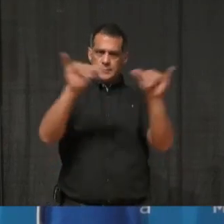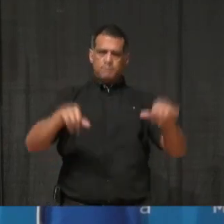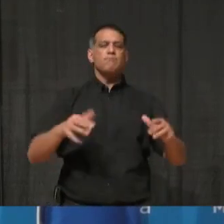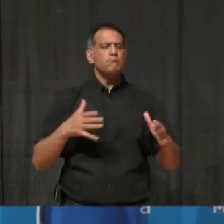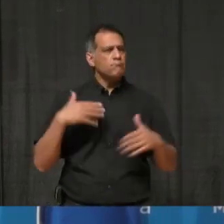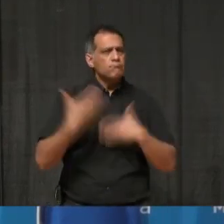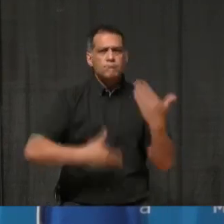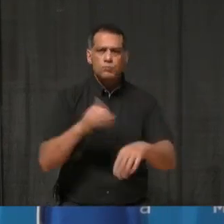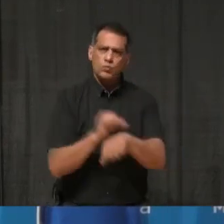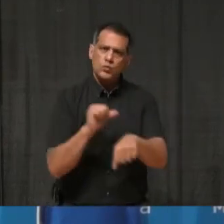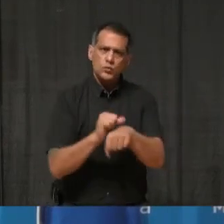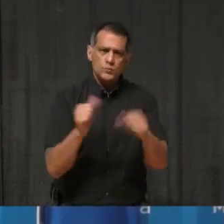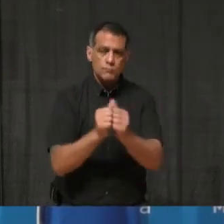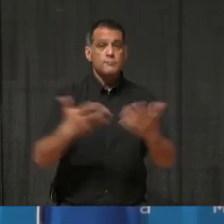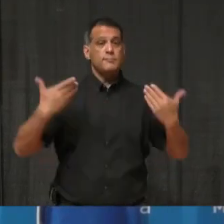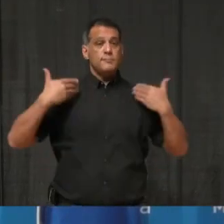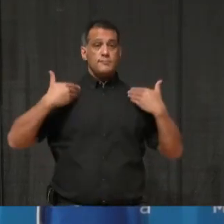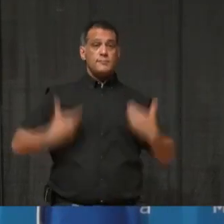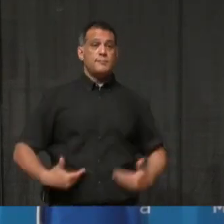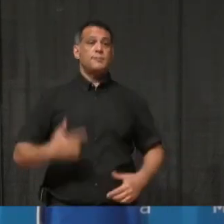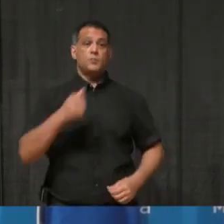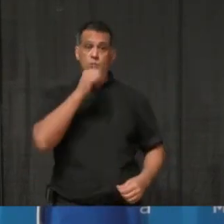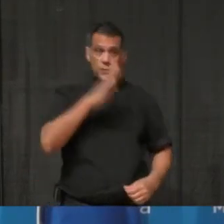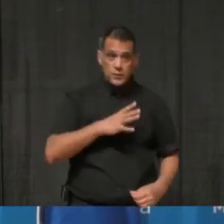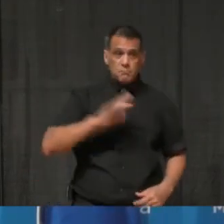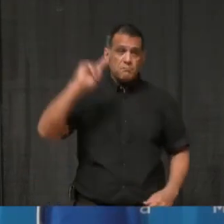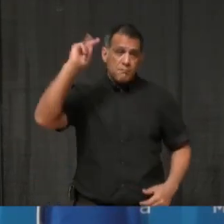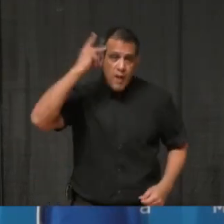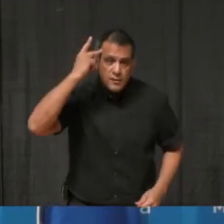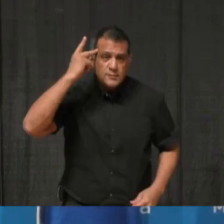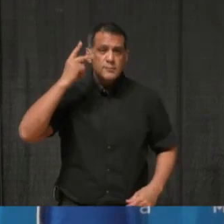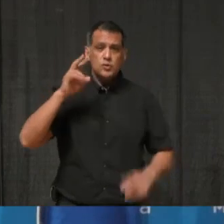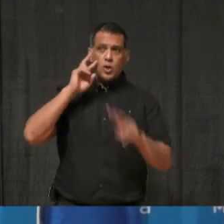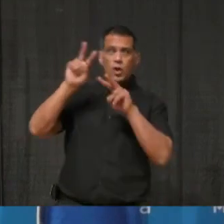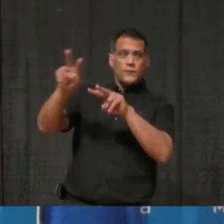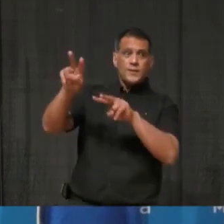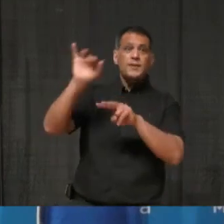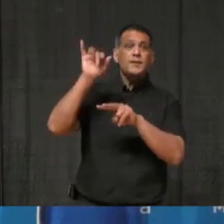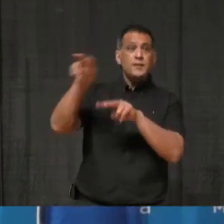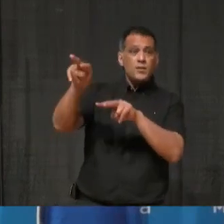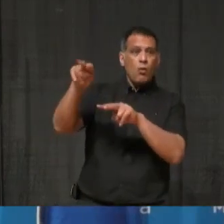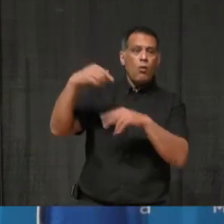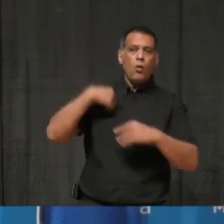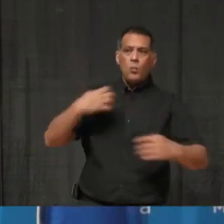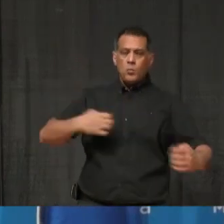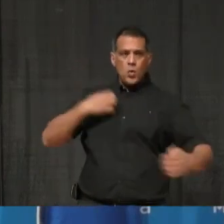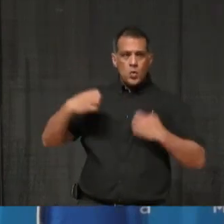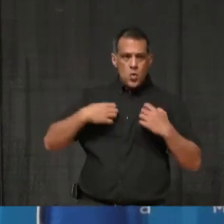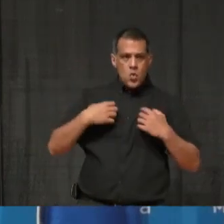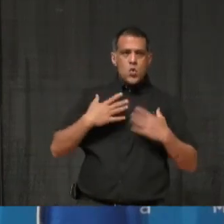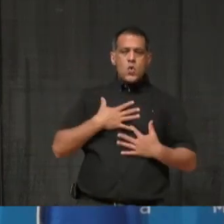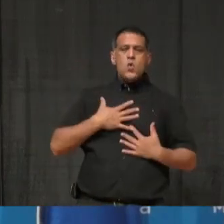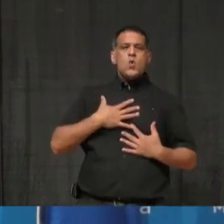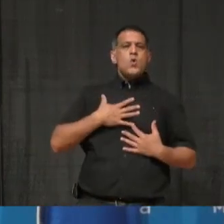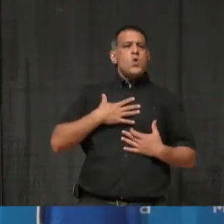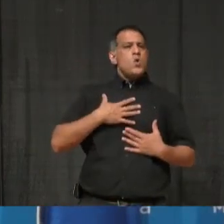As a woman in politics, I was truly emotional to see Kamala Harris sworn in as Vice President.